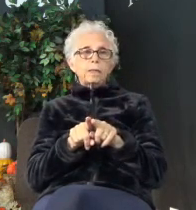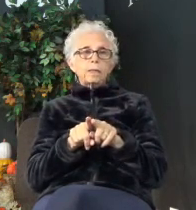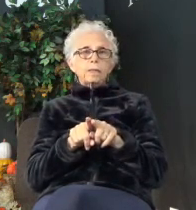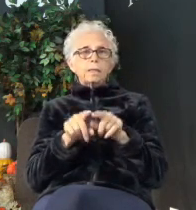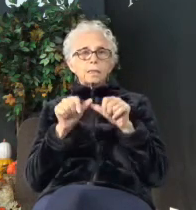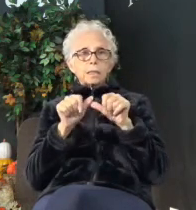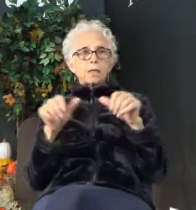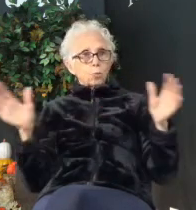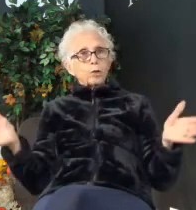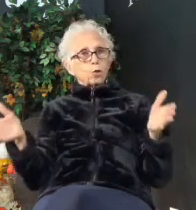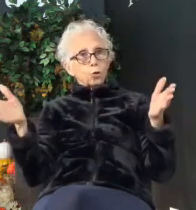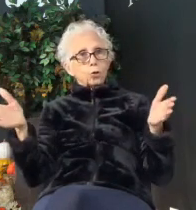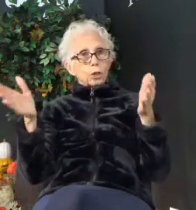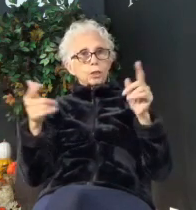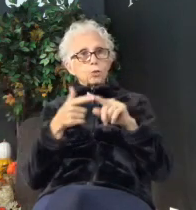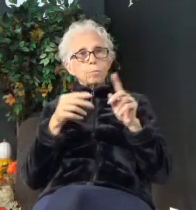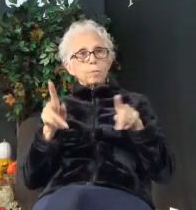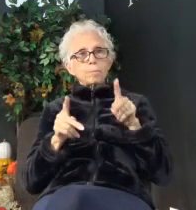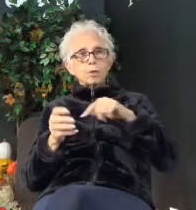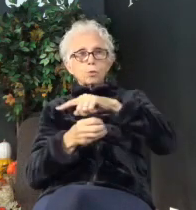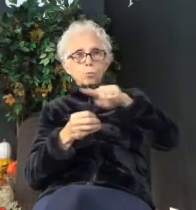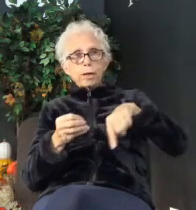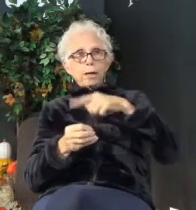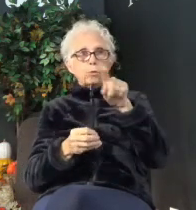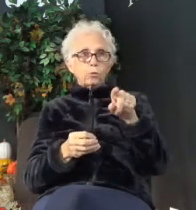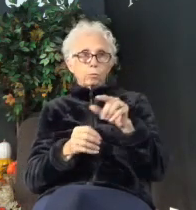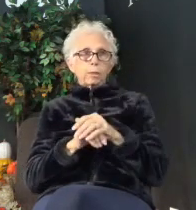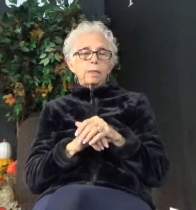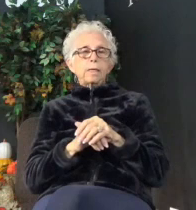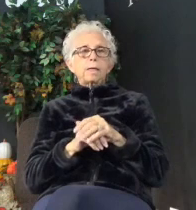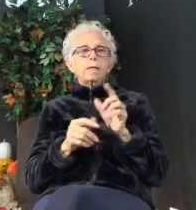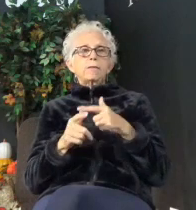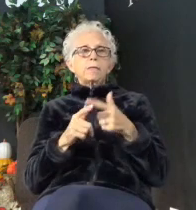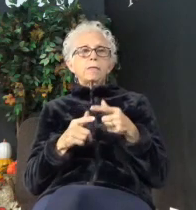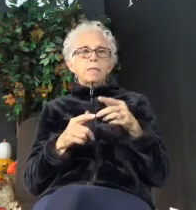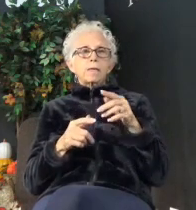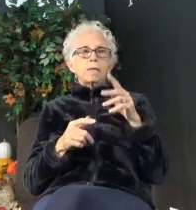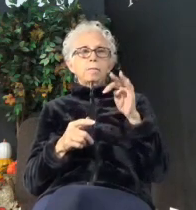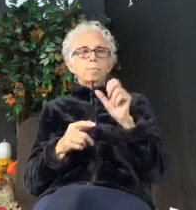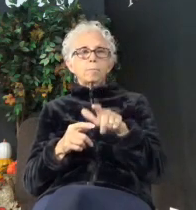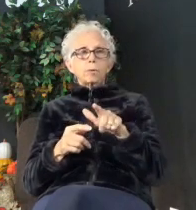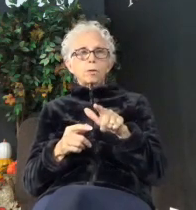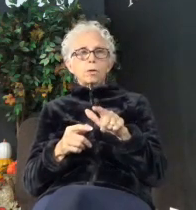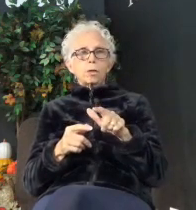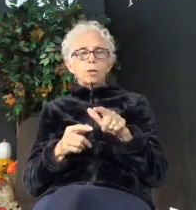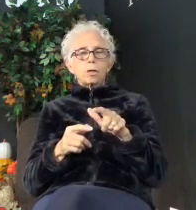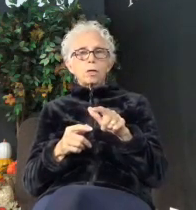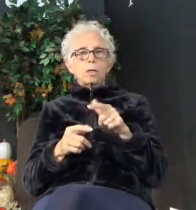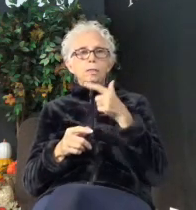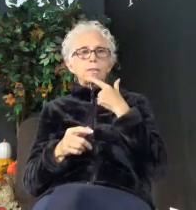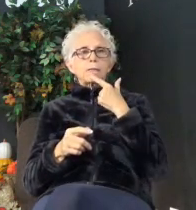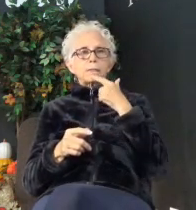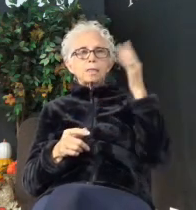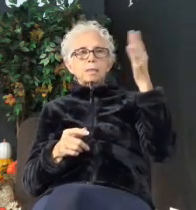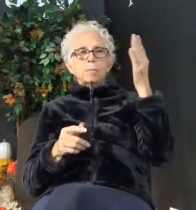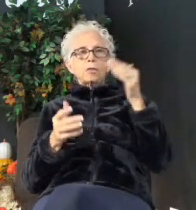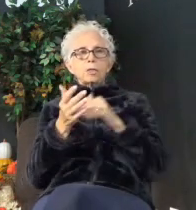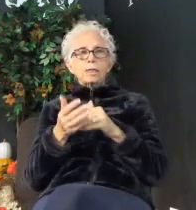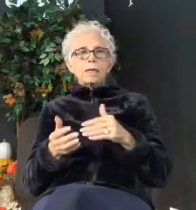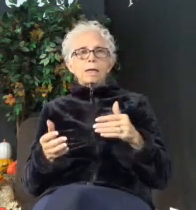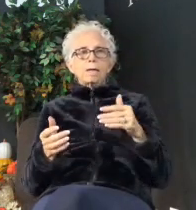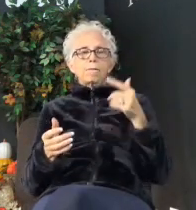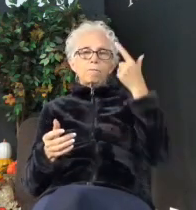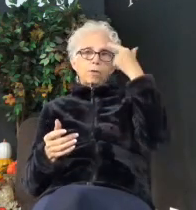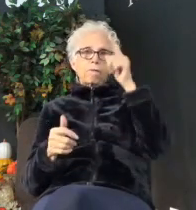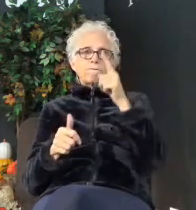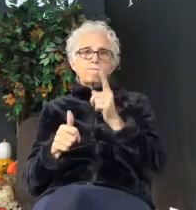Be encouraging to those around you. And then Paul just pounds this message home again, the message he's been saying through the first five